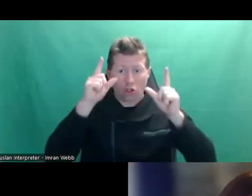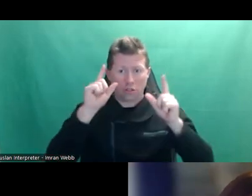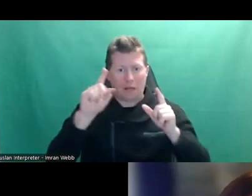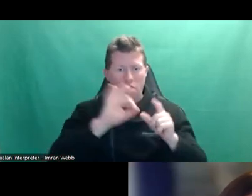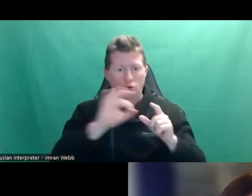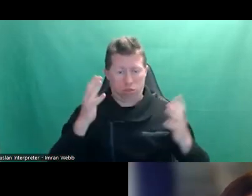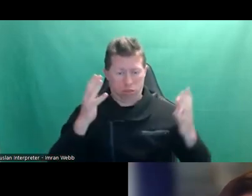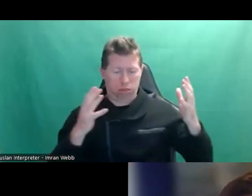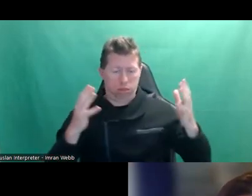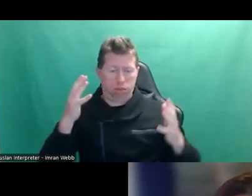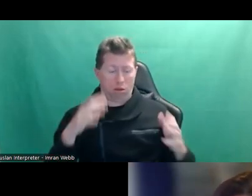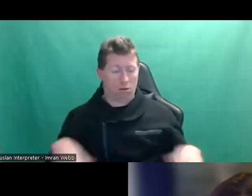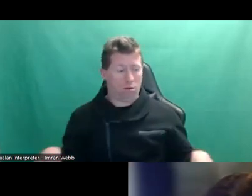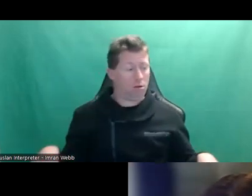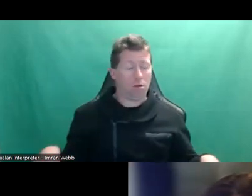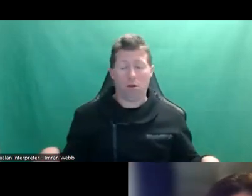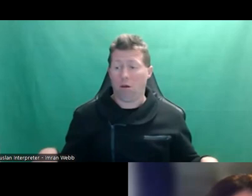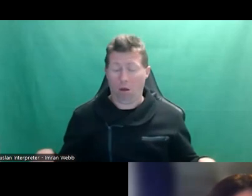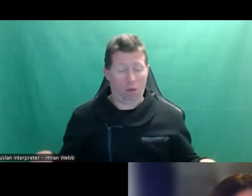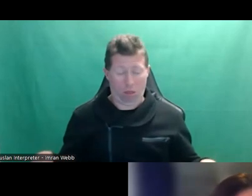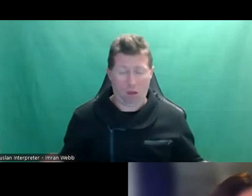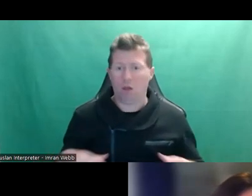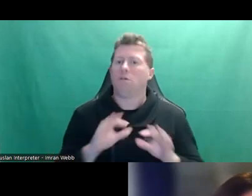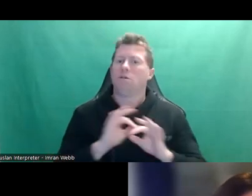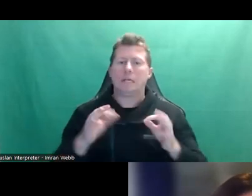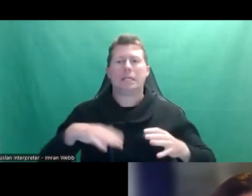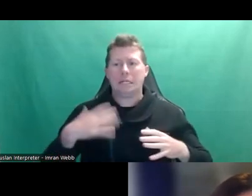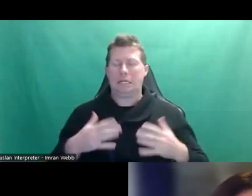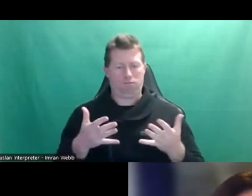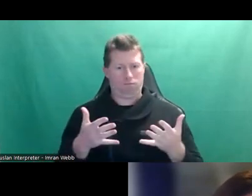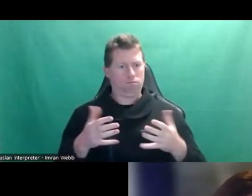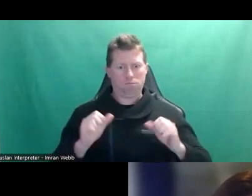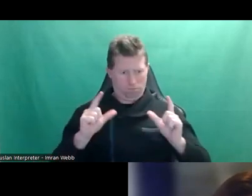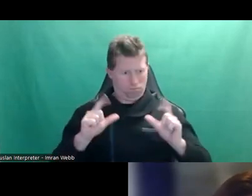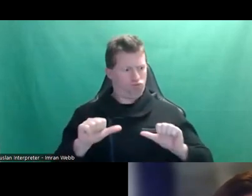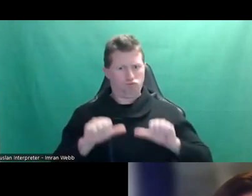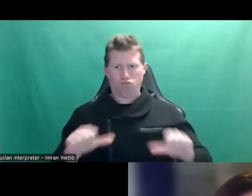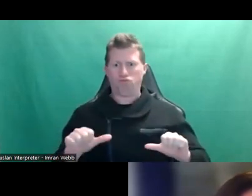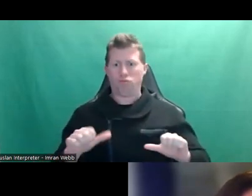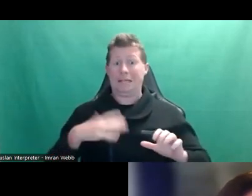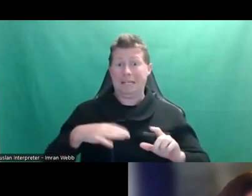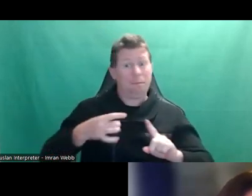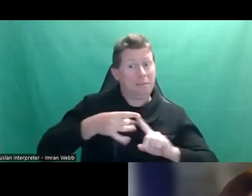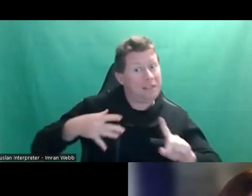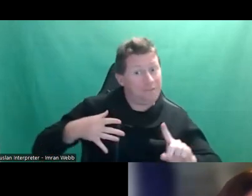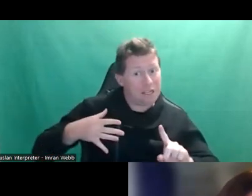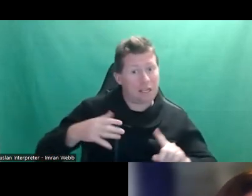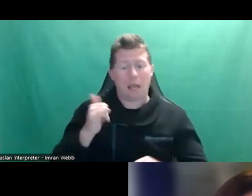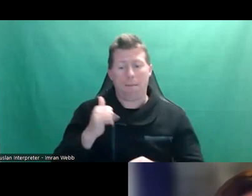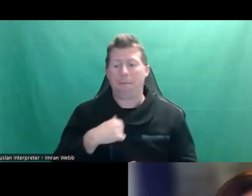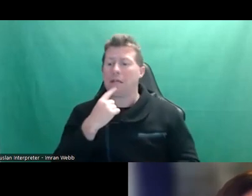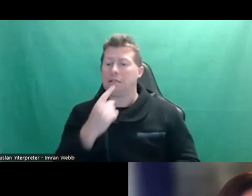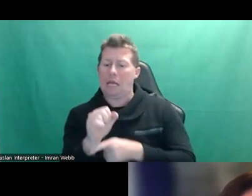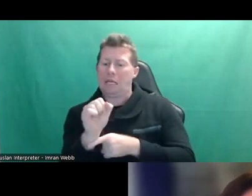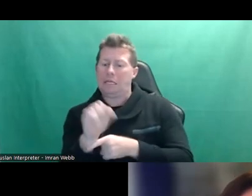give consent to whatever it is that you're doing. Consent has to be specific. So you might say yes to one